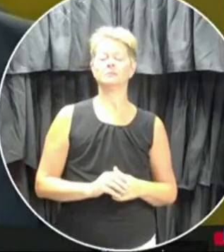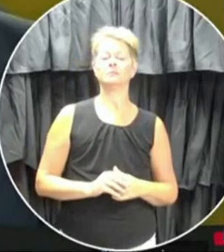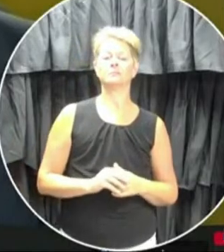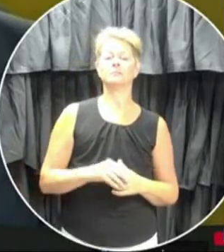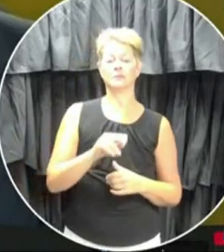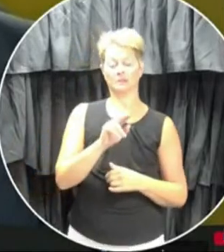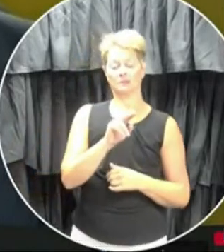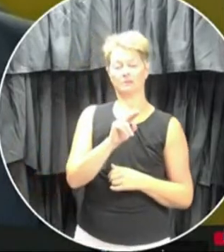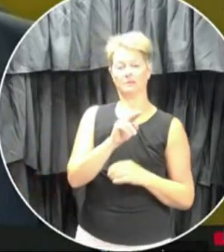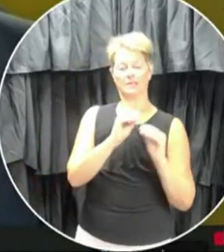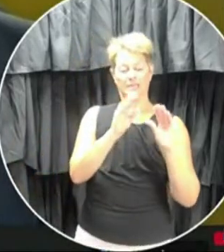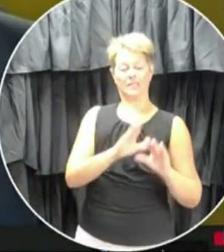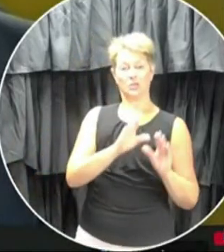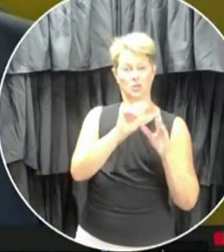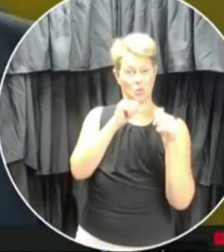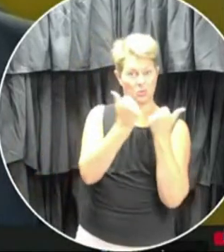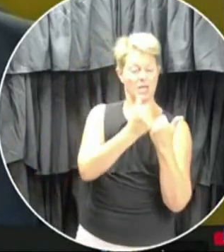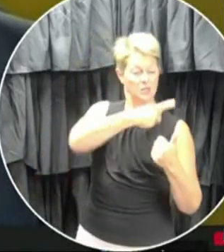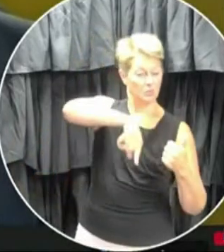in that respect.